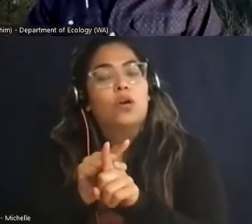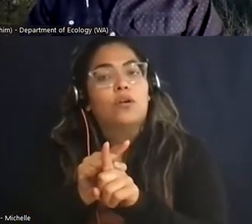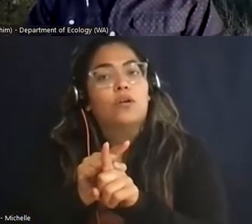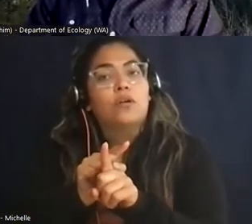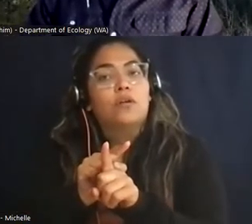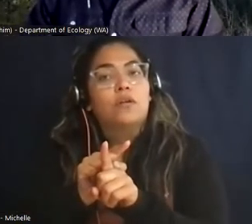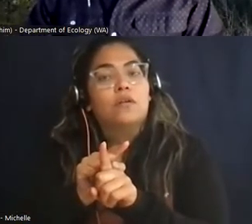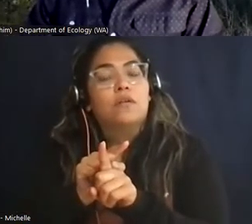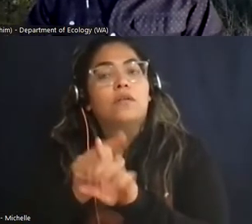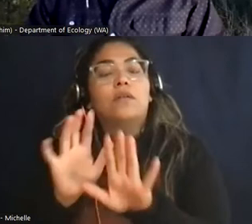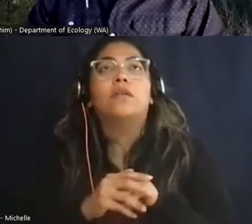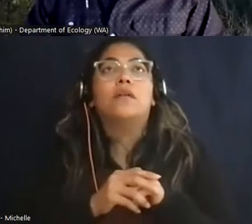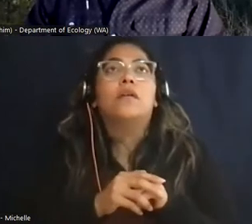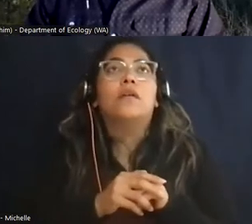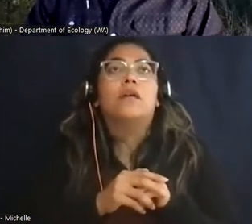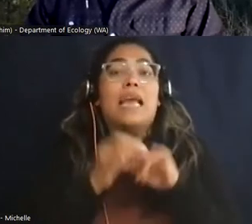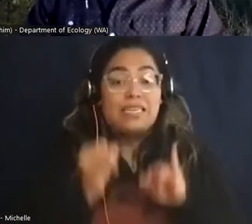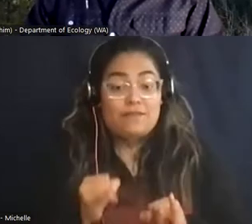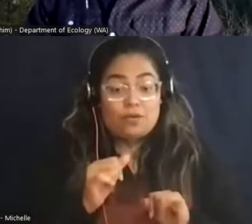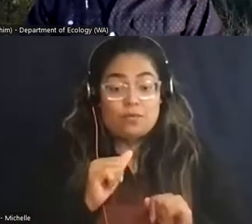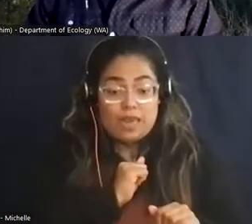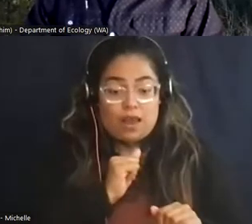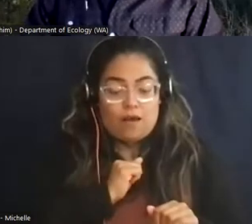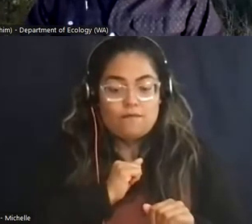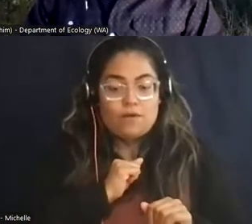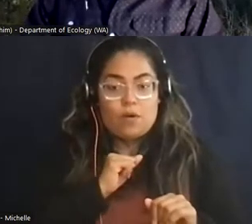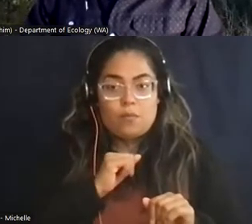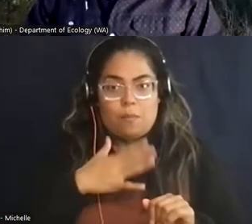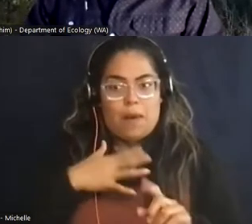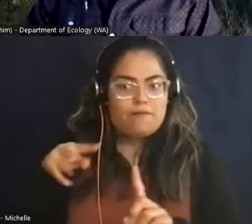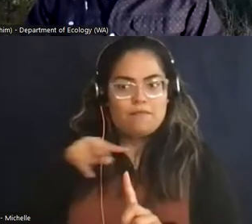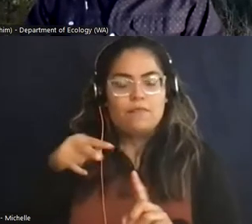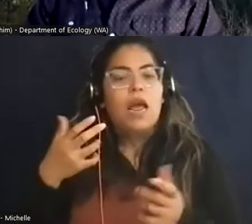i make myself available and